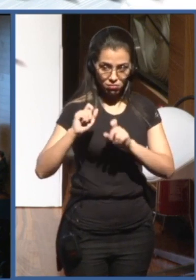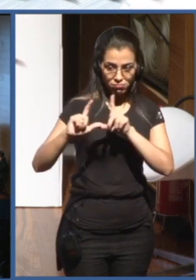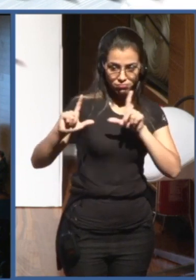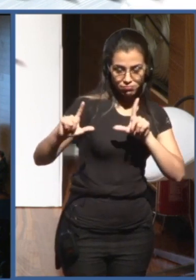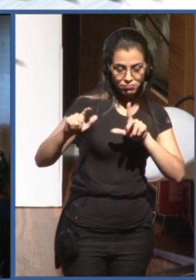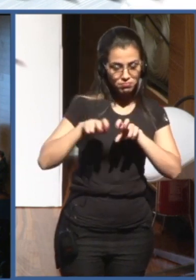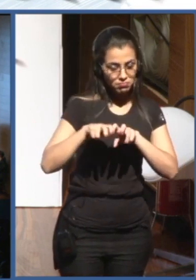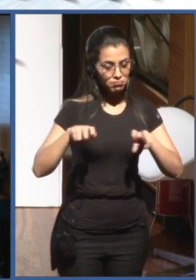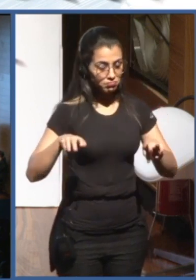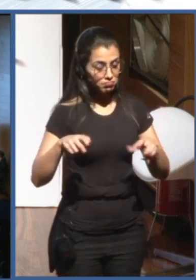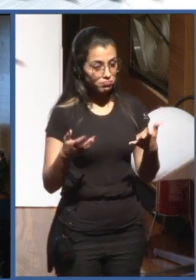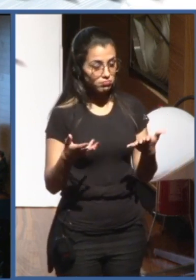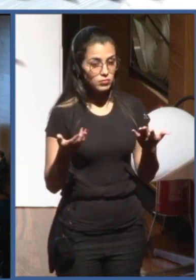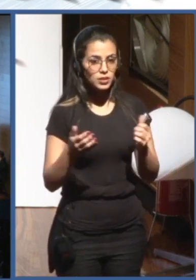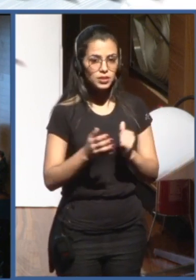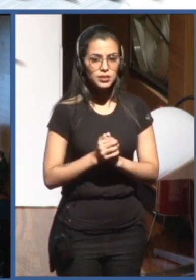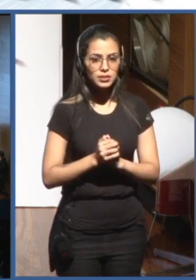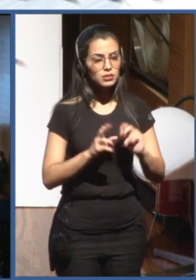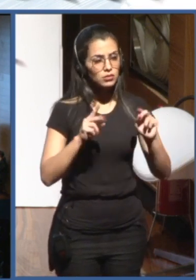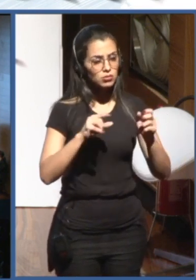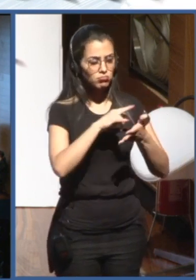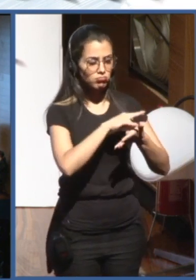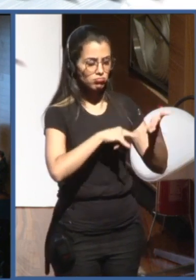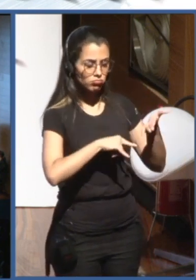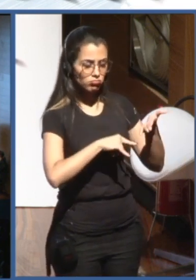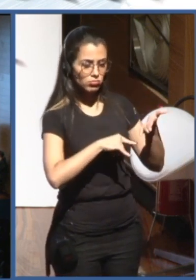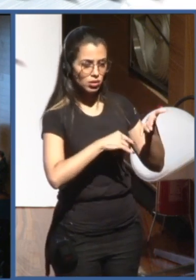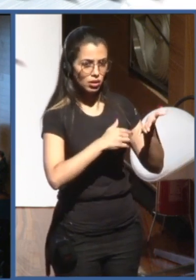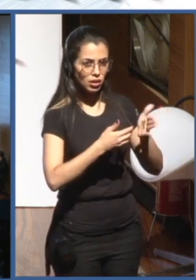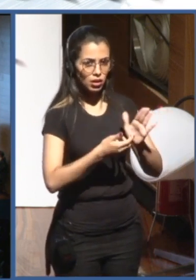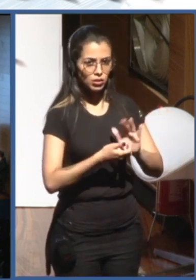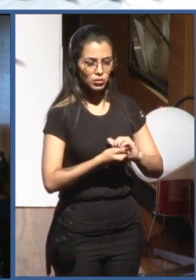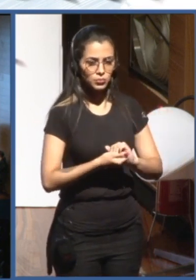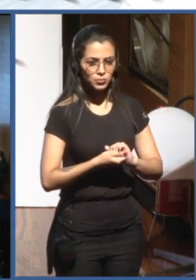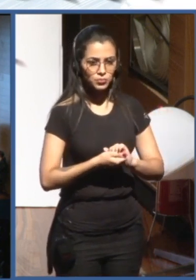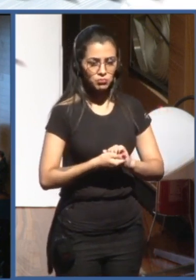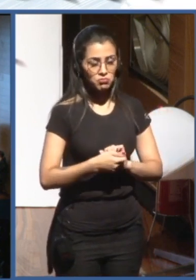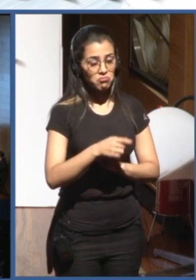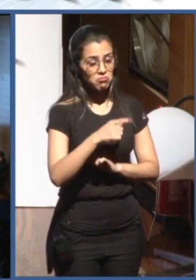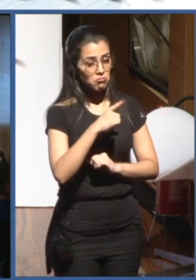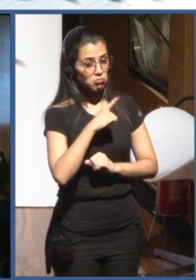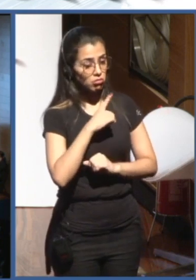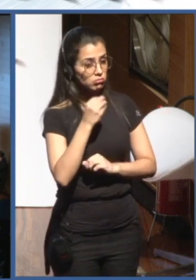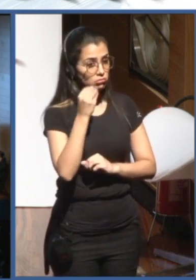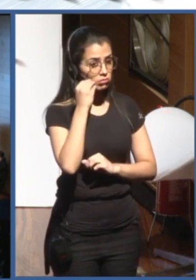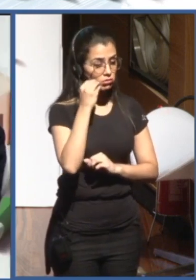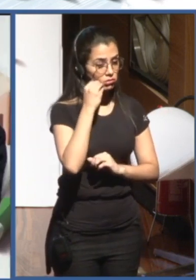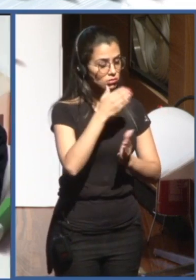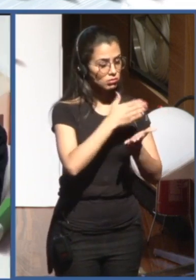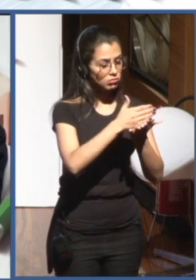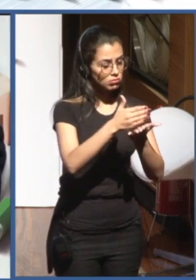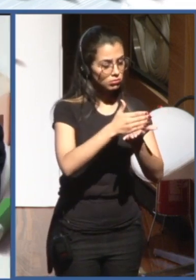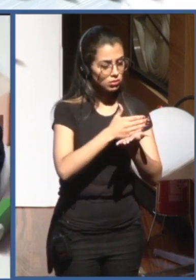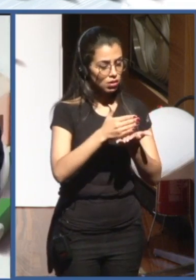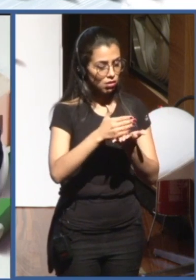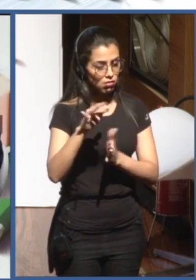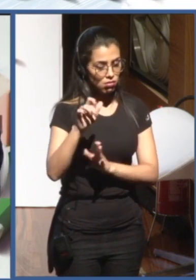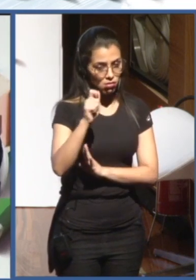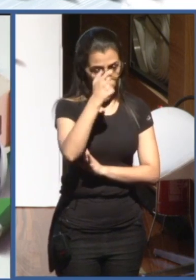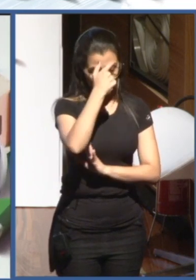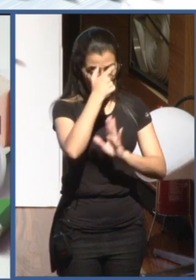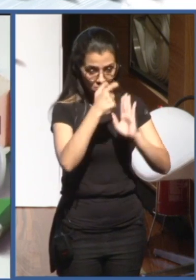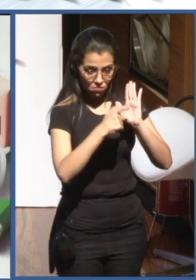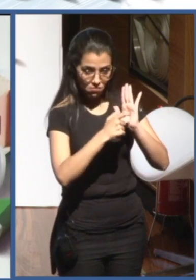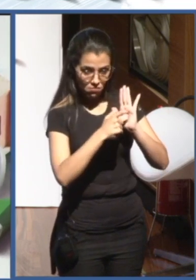In this report, you try to delineate the artificial intelligence, the digital problems